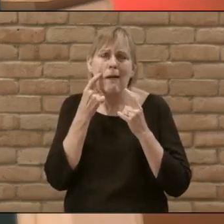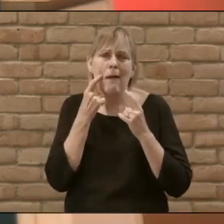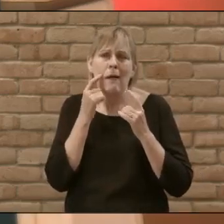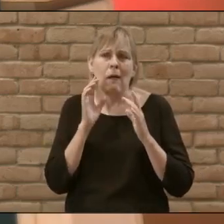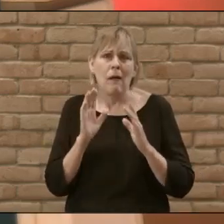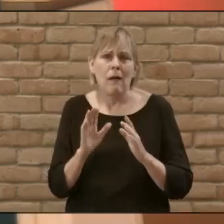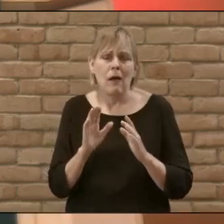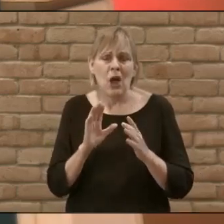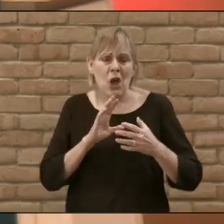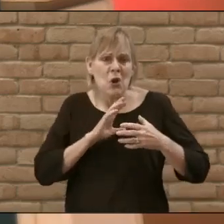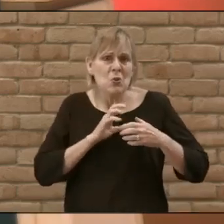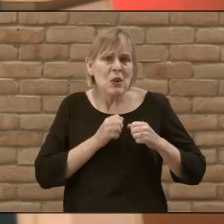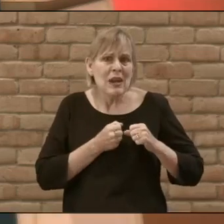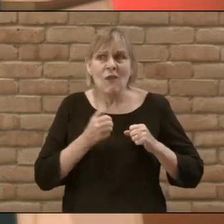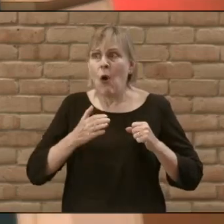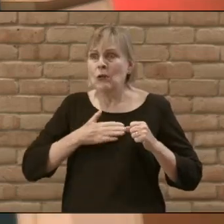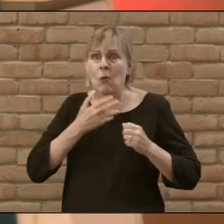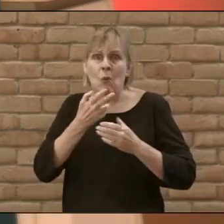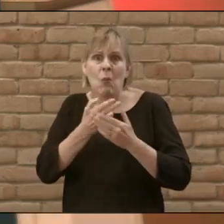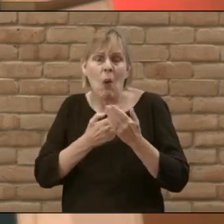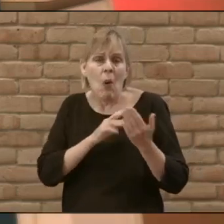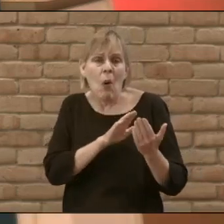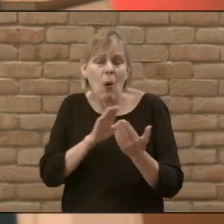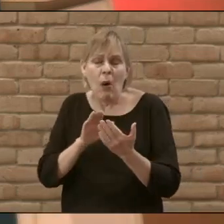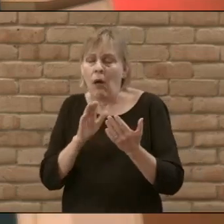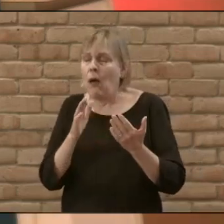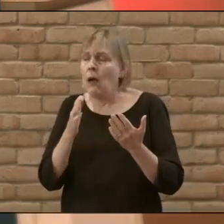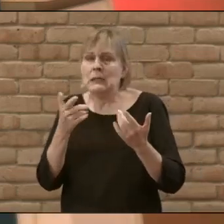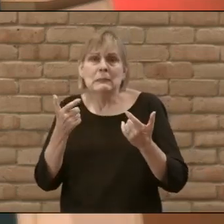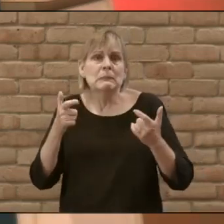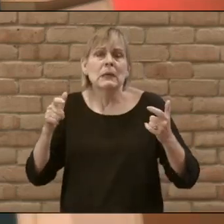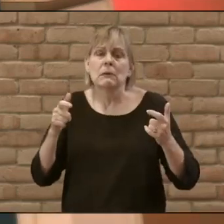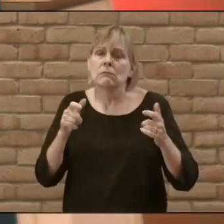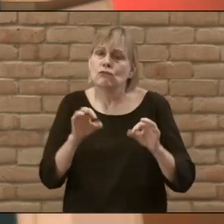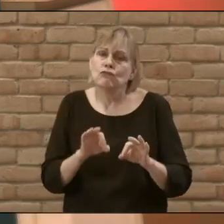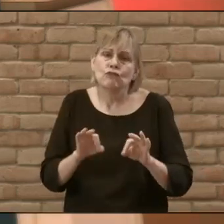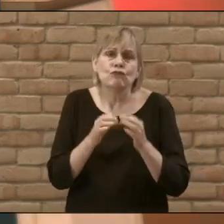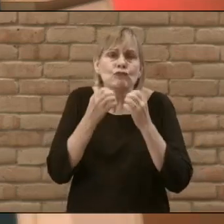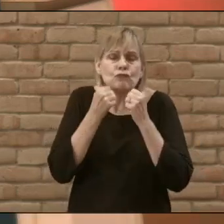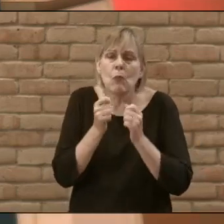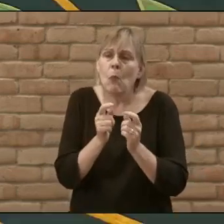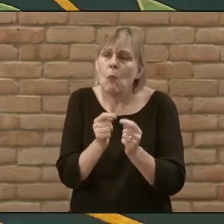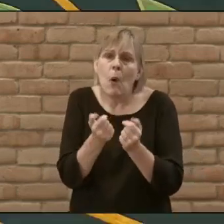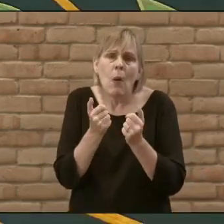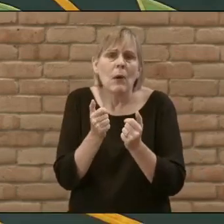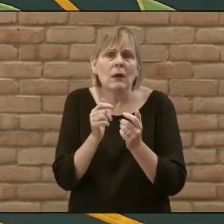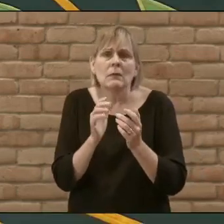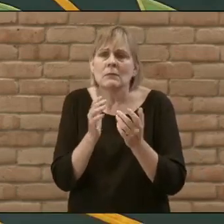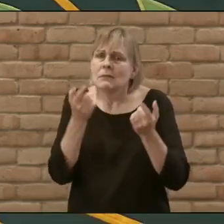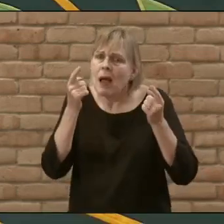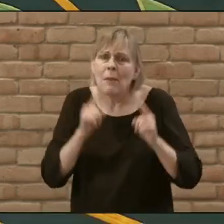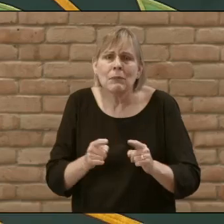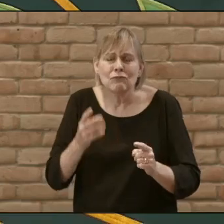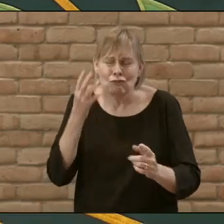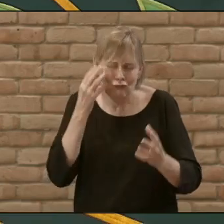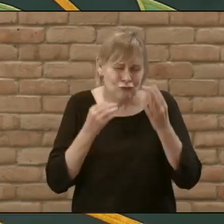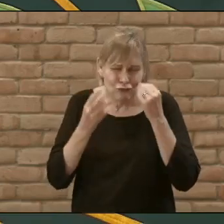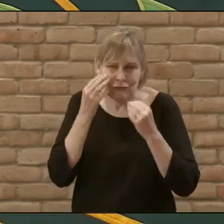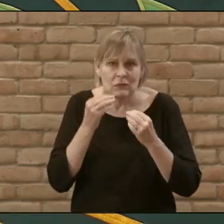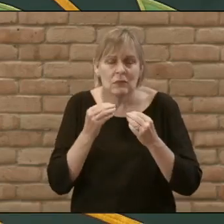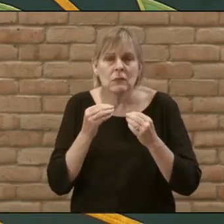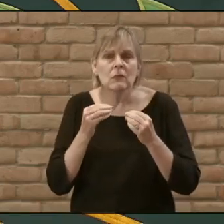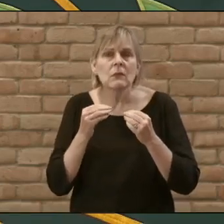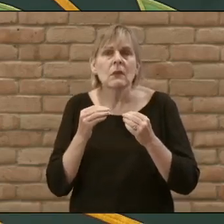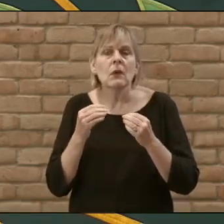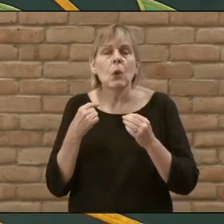confronting grief or joy something huge and significant in the moment face to face that no